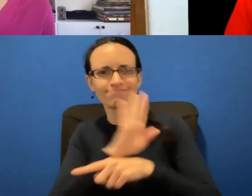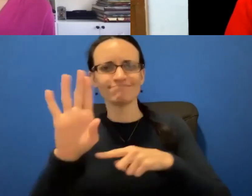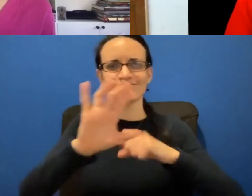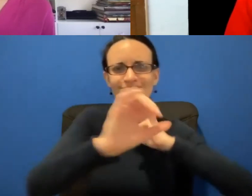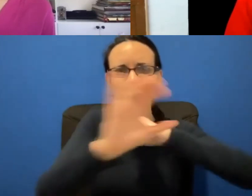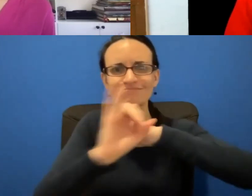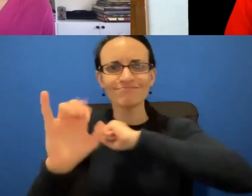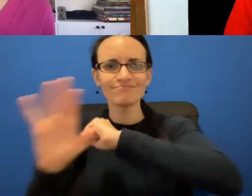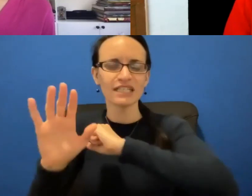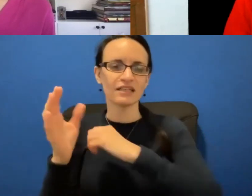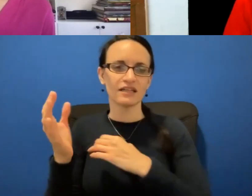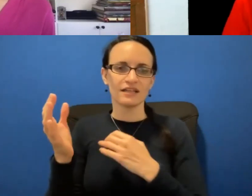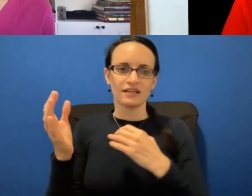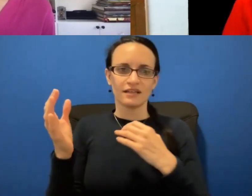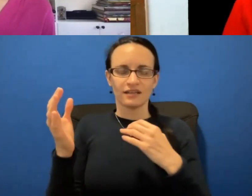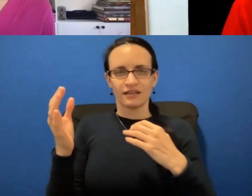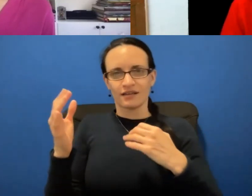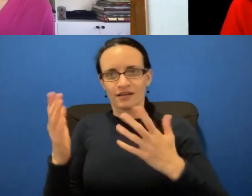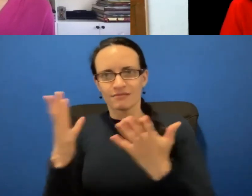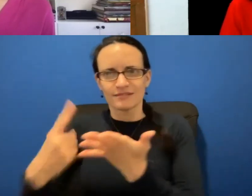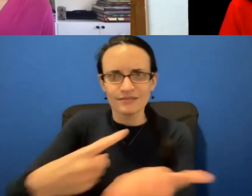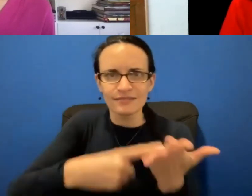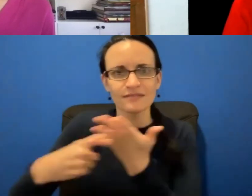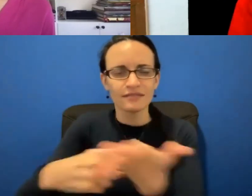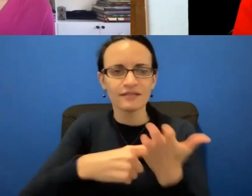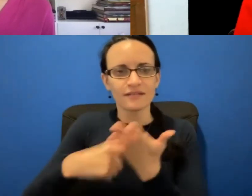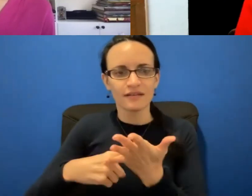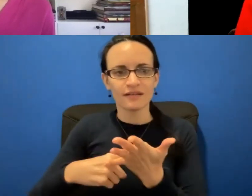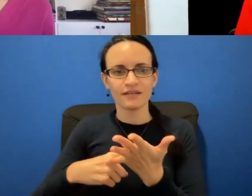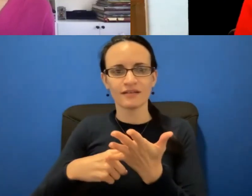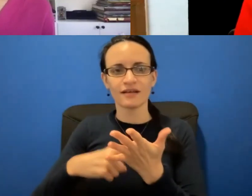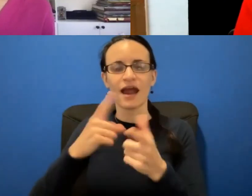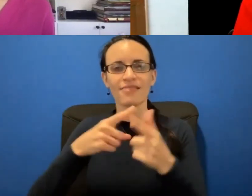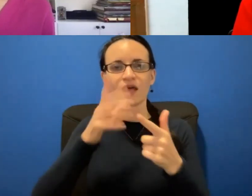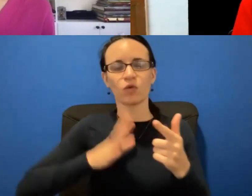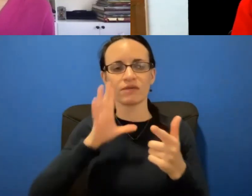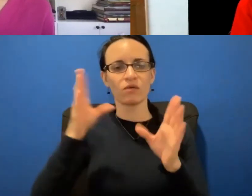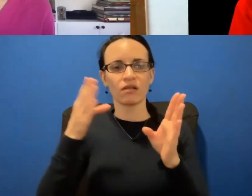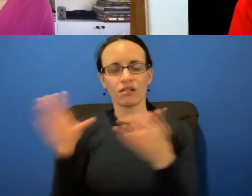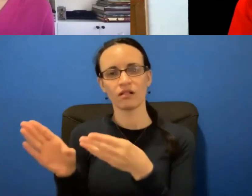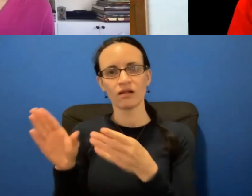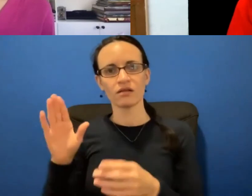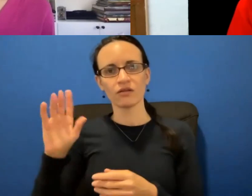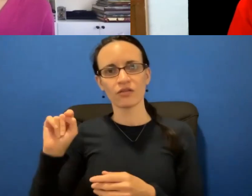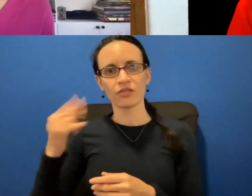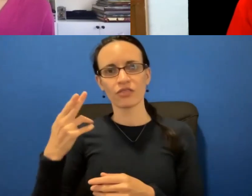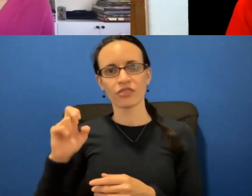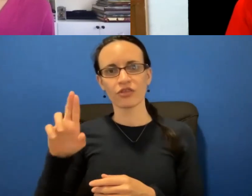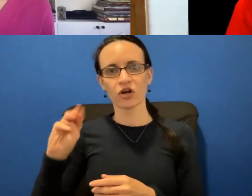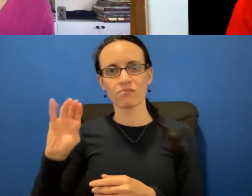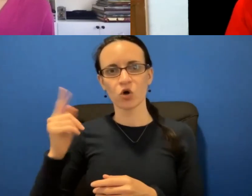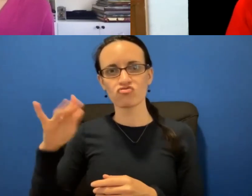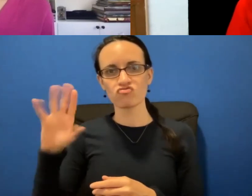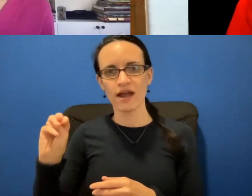you know, it's discussed. And then they go and get a thermogram instead of a mammogram or an ultrasound which works. So, they lose the